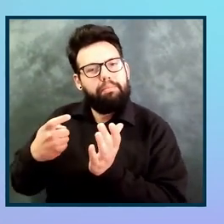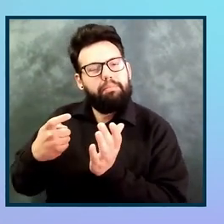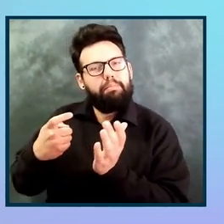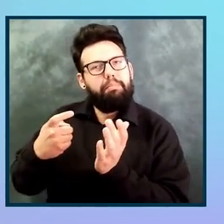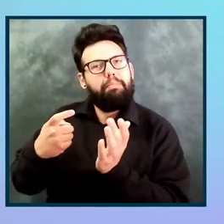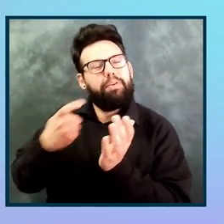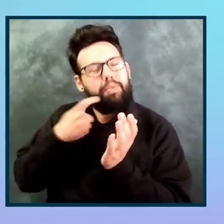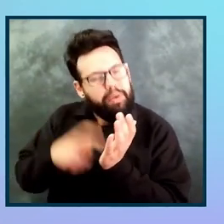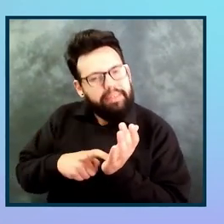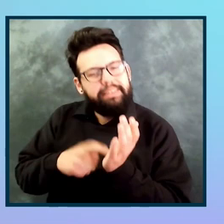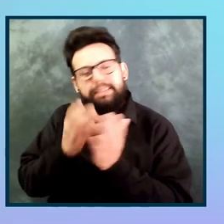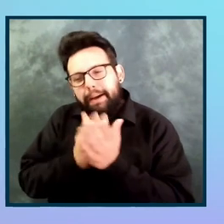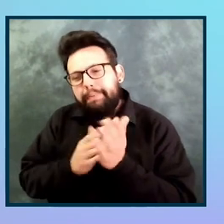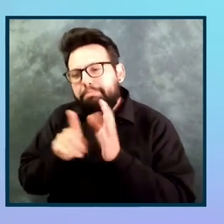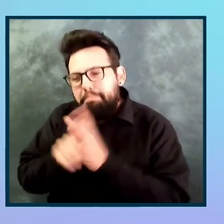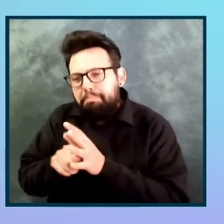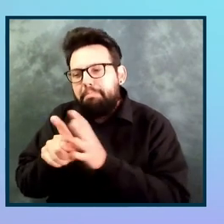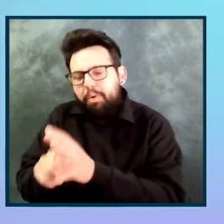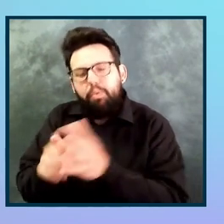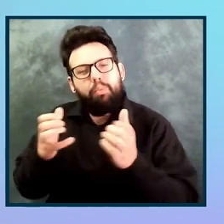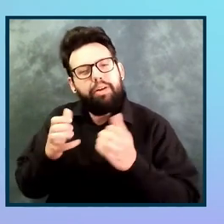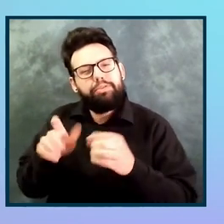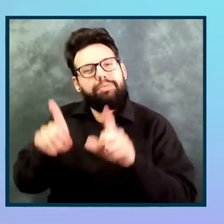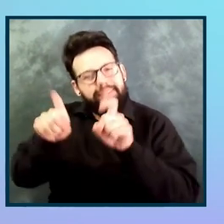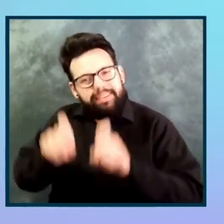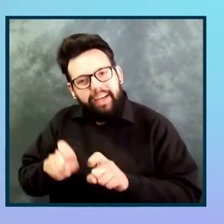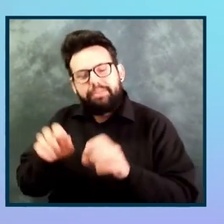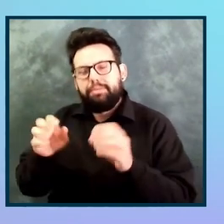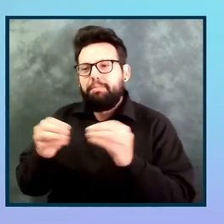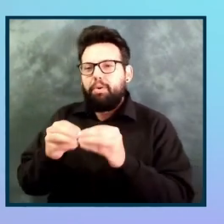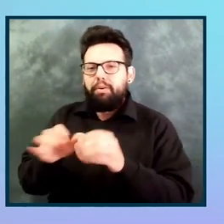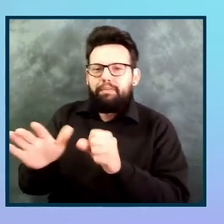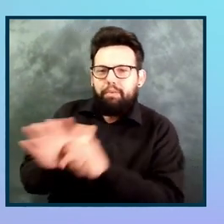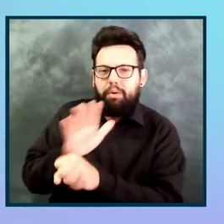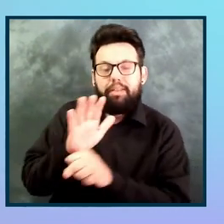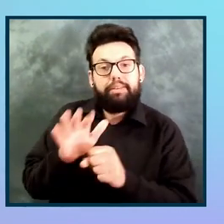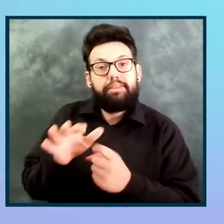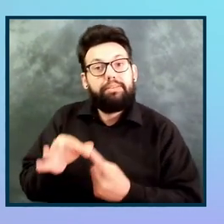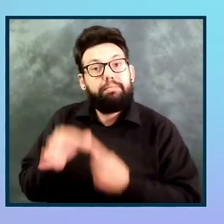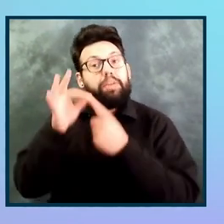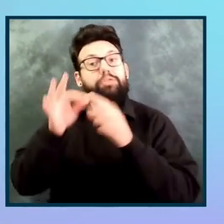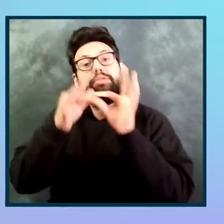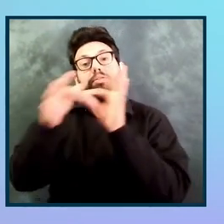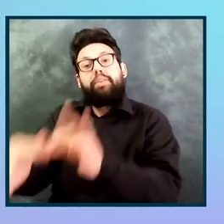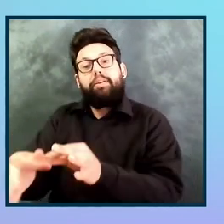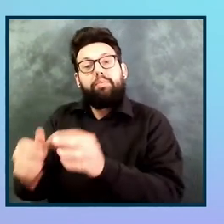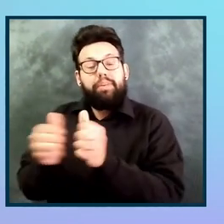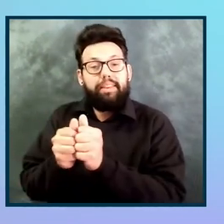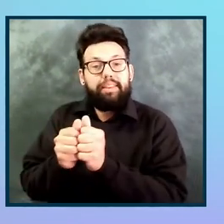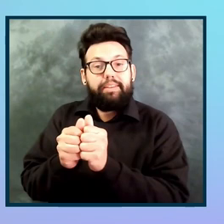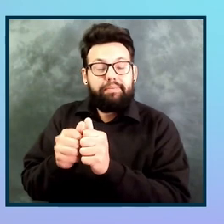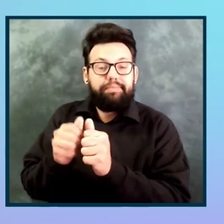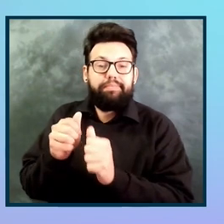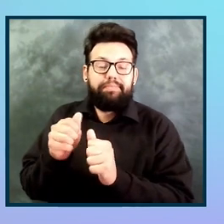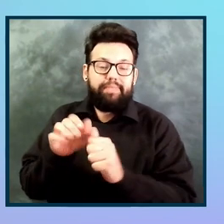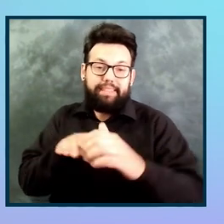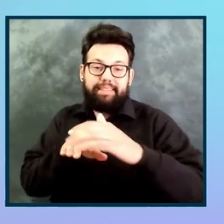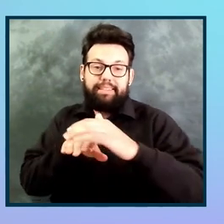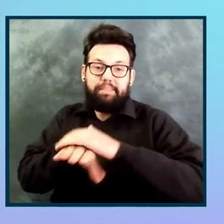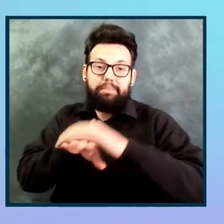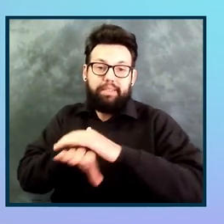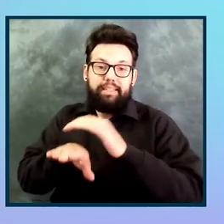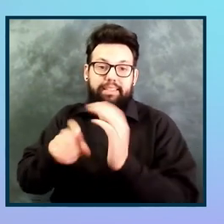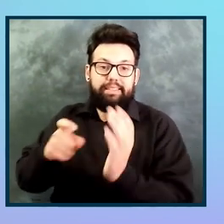it fully, not only to make sure it had been implemented correctly, but when we got to the assistive technology acceptance testing portion, we wanted to just get that